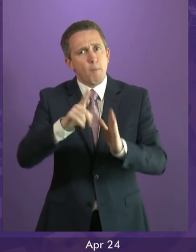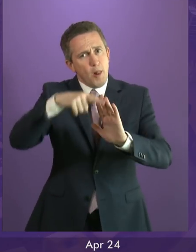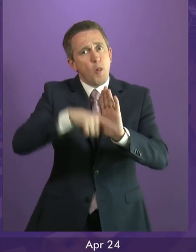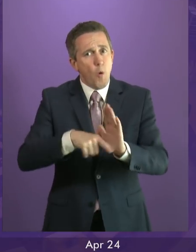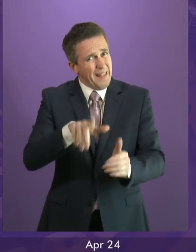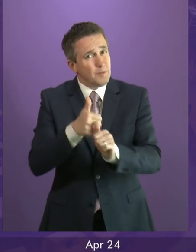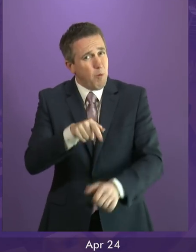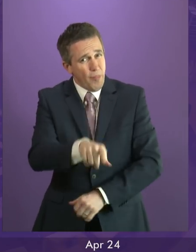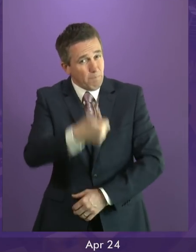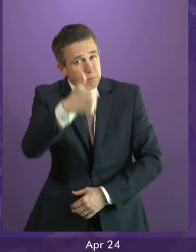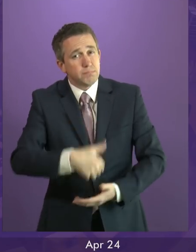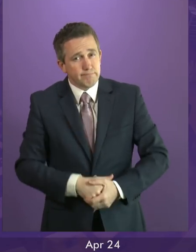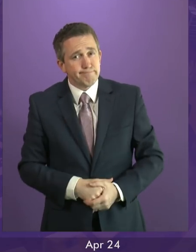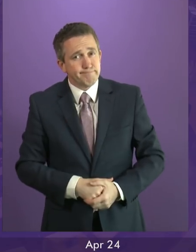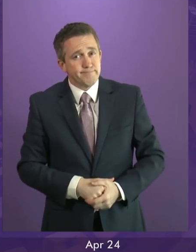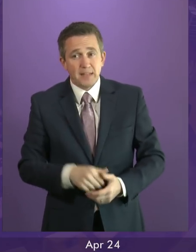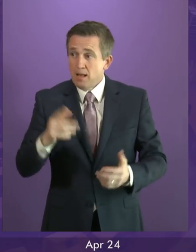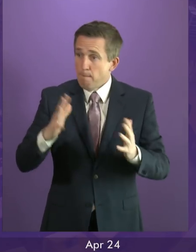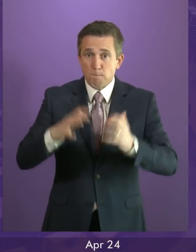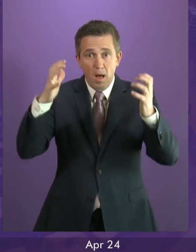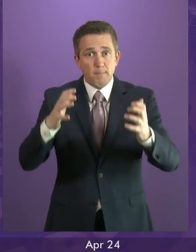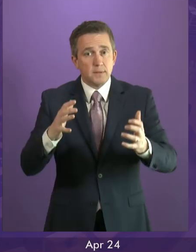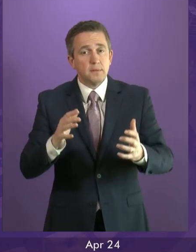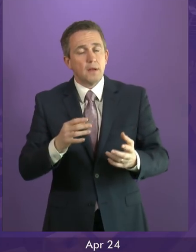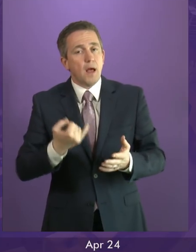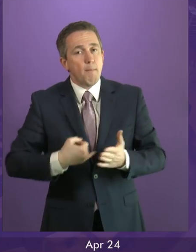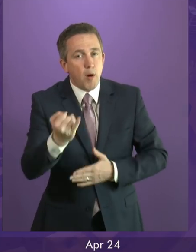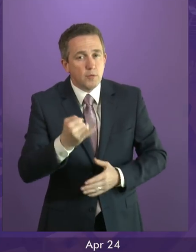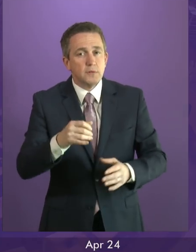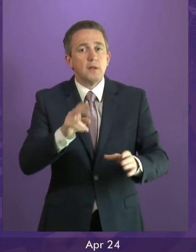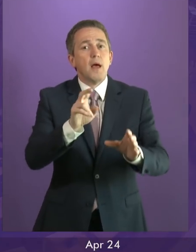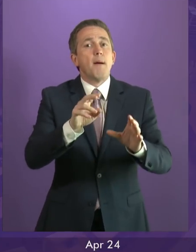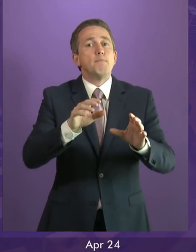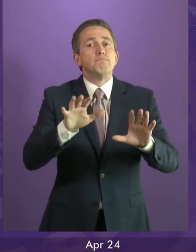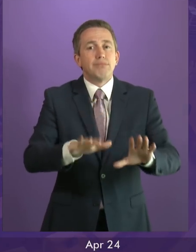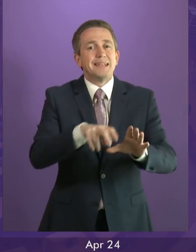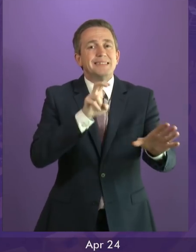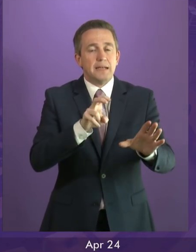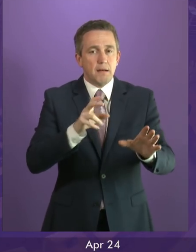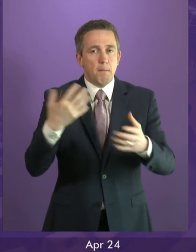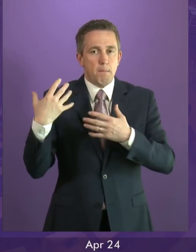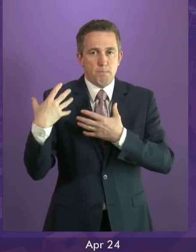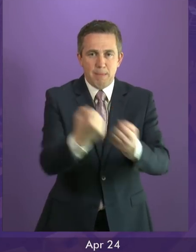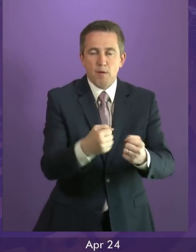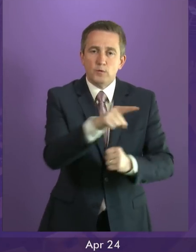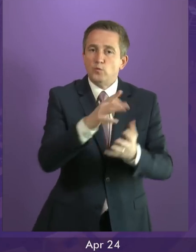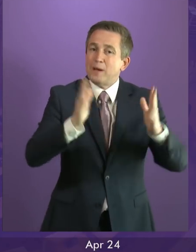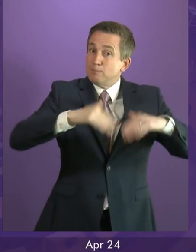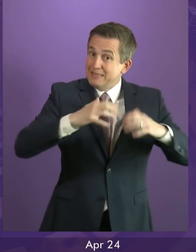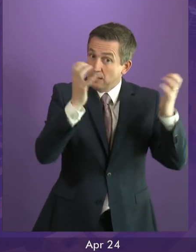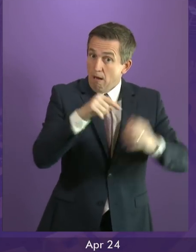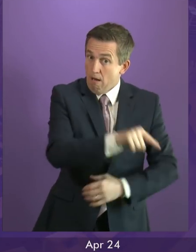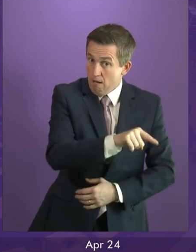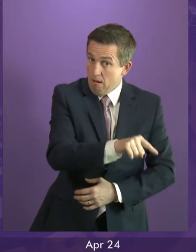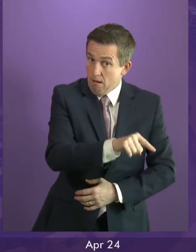This parliament was almost unanimous in opposing the Brexit power grab and I know that many share